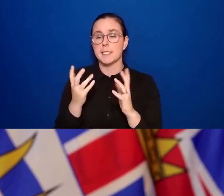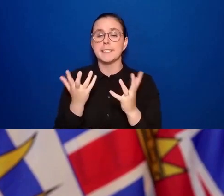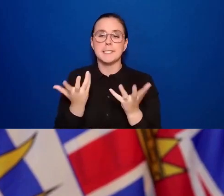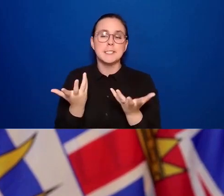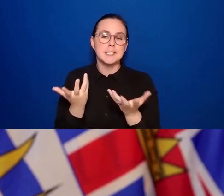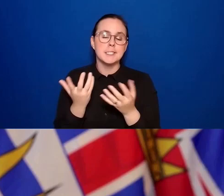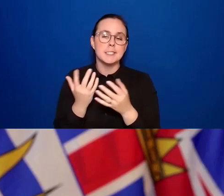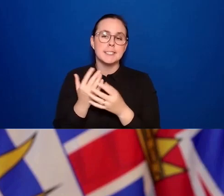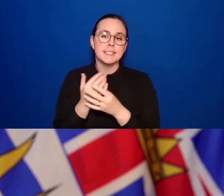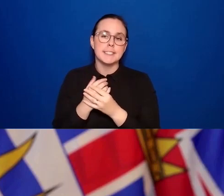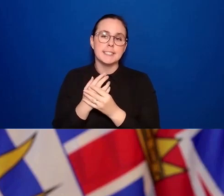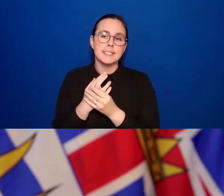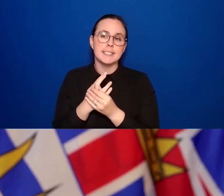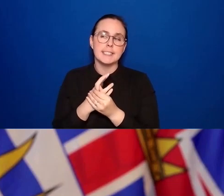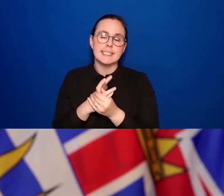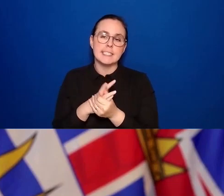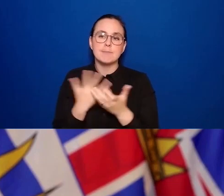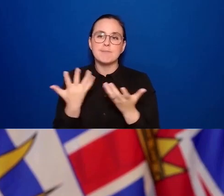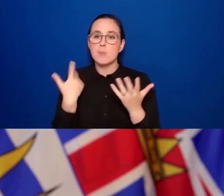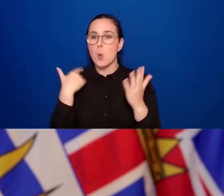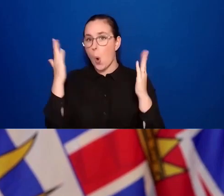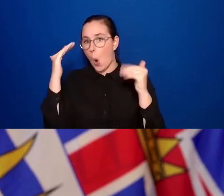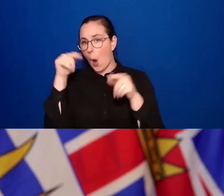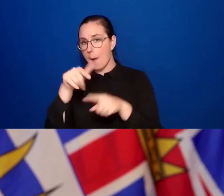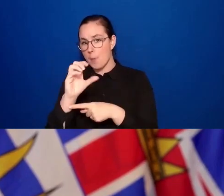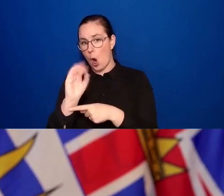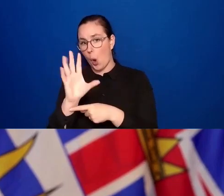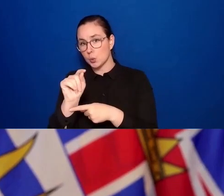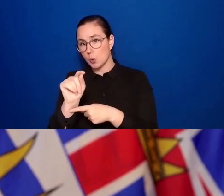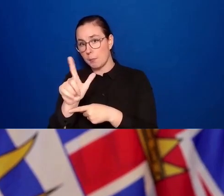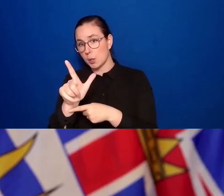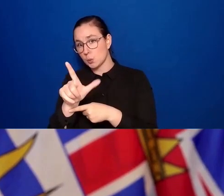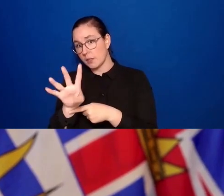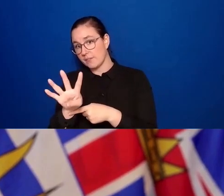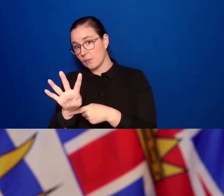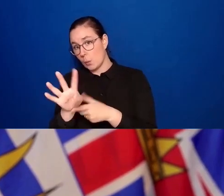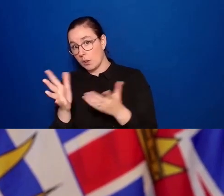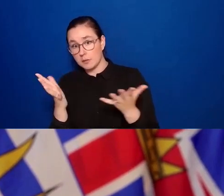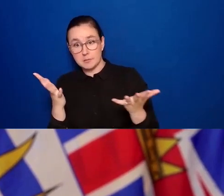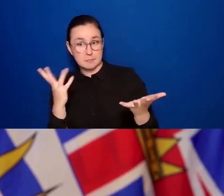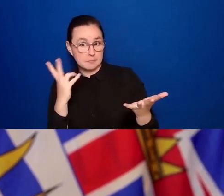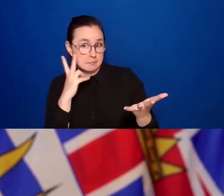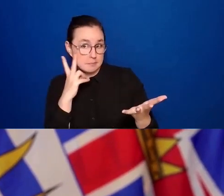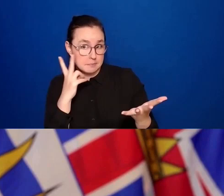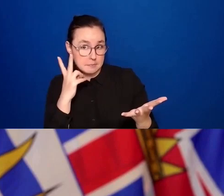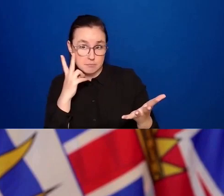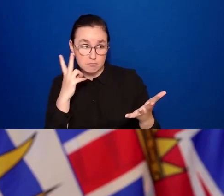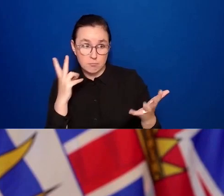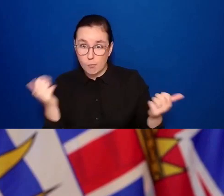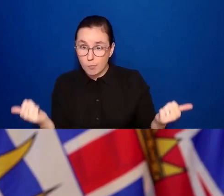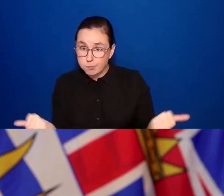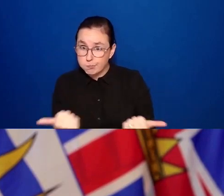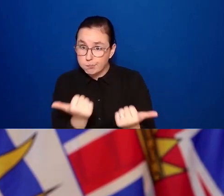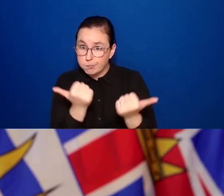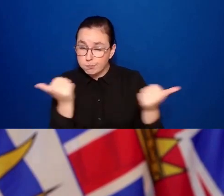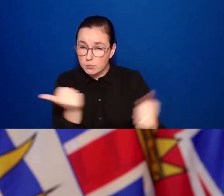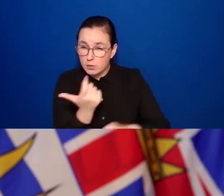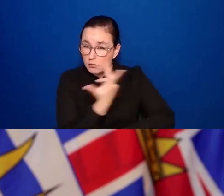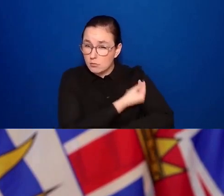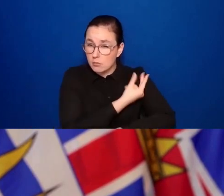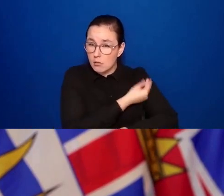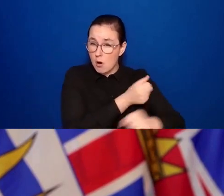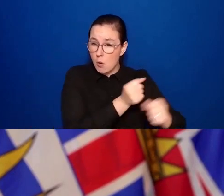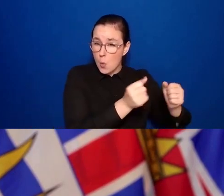months and by October 24th, if we get enough people to step up and get protected and to be able to